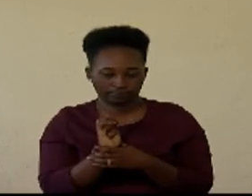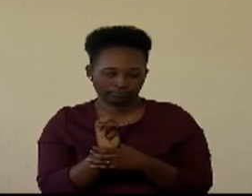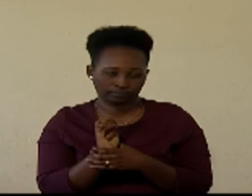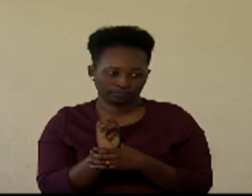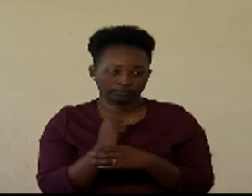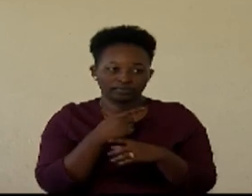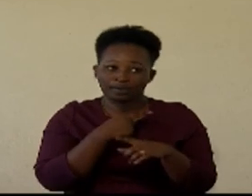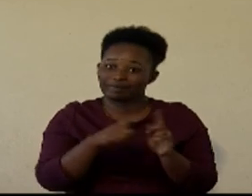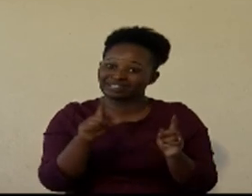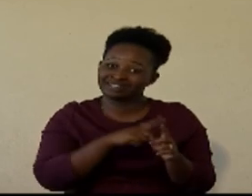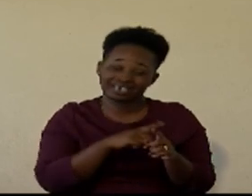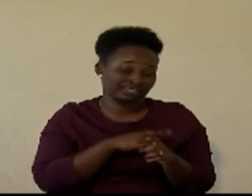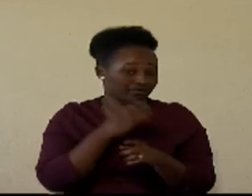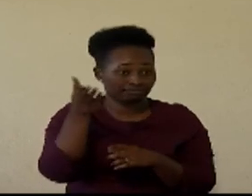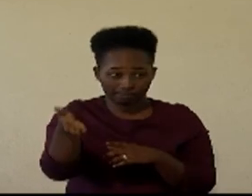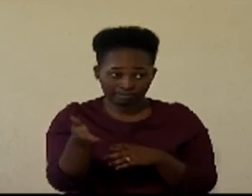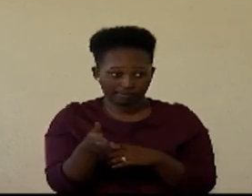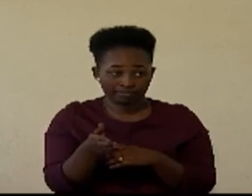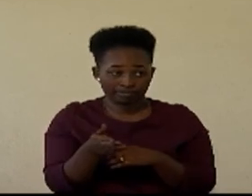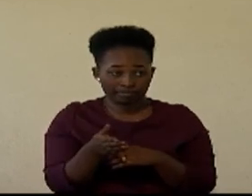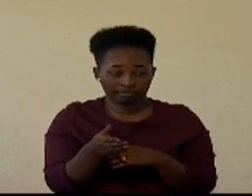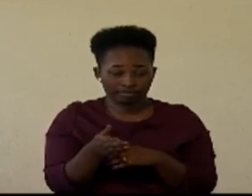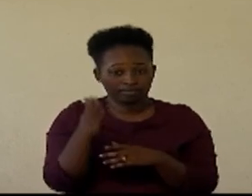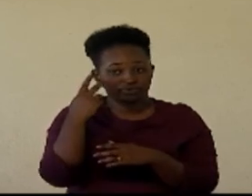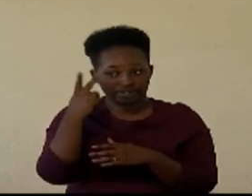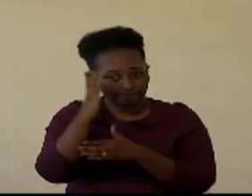but the chances are so minimal that's the lucky part of it